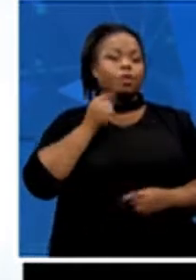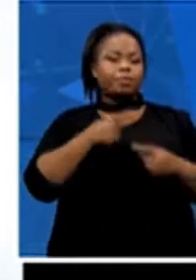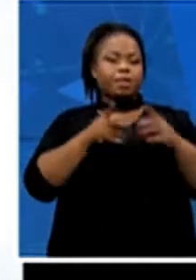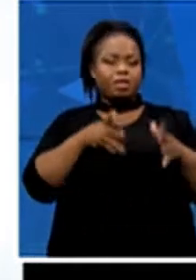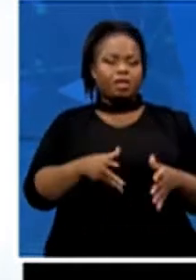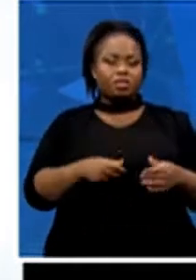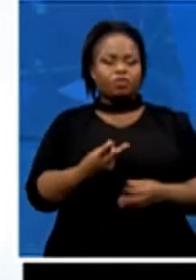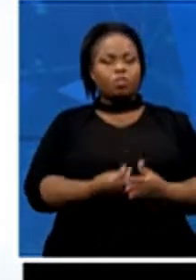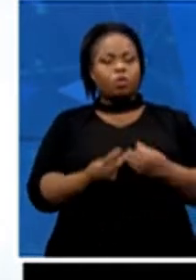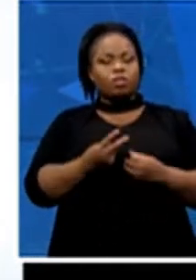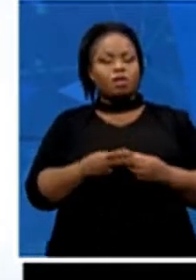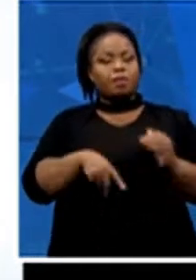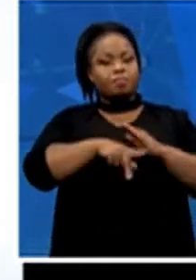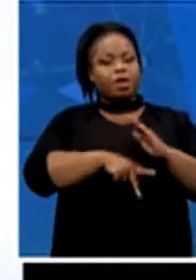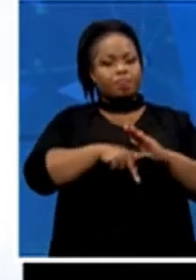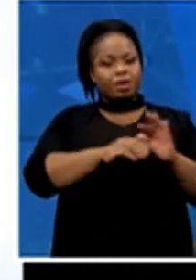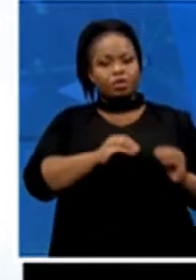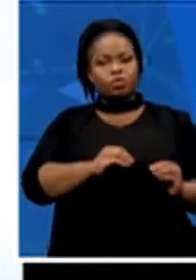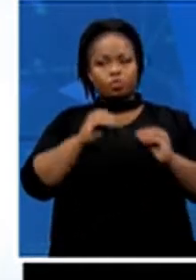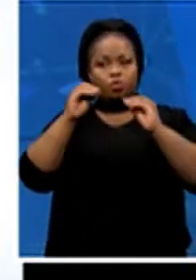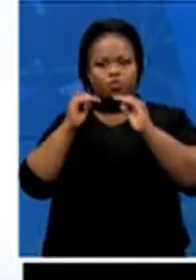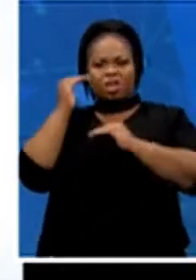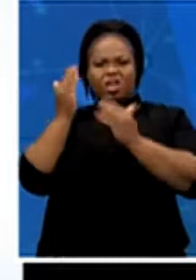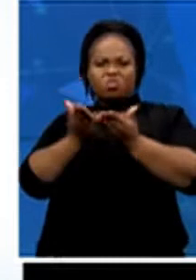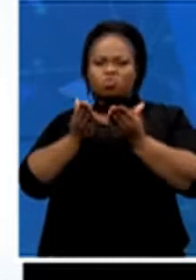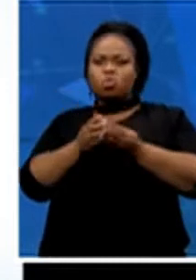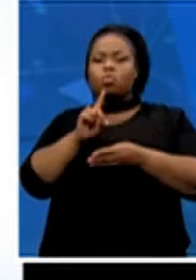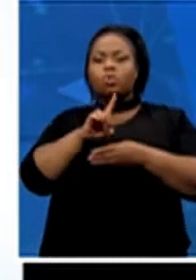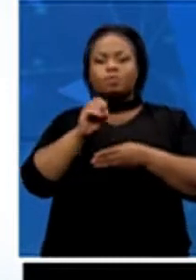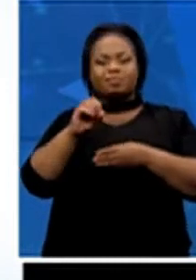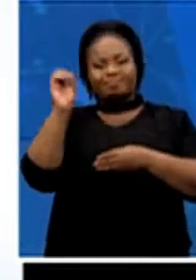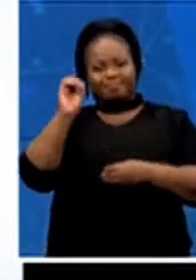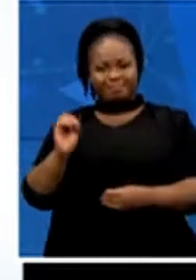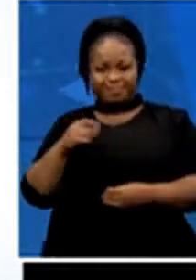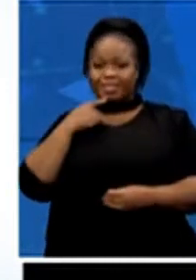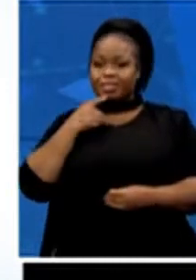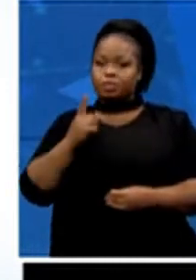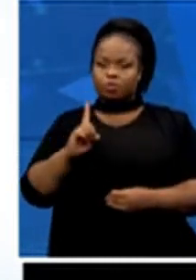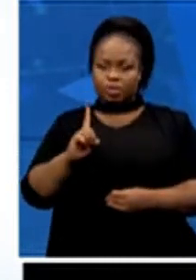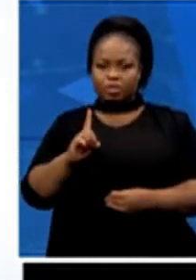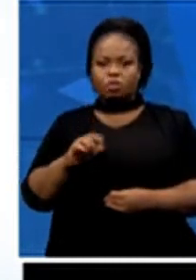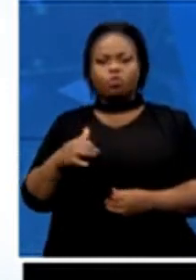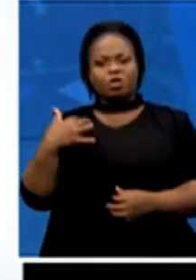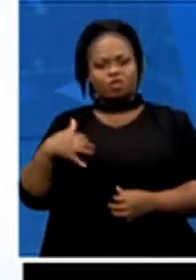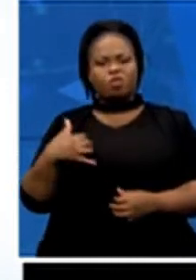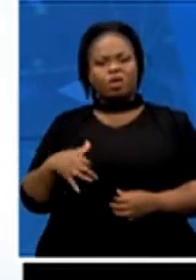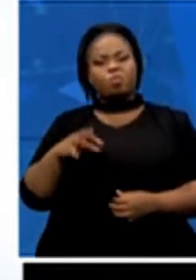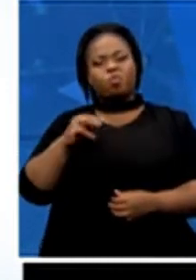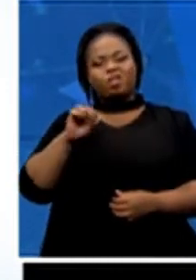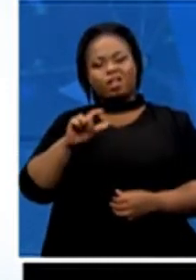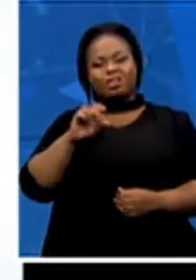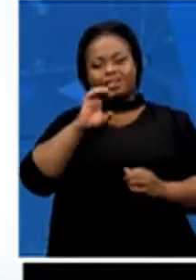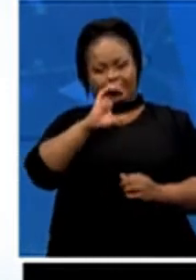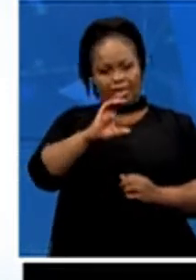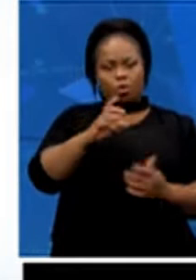school. 100% of those players went to what we call formal Model C or private schools. The black African players,